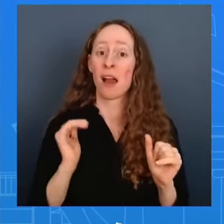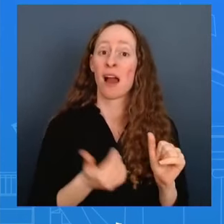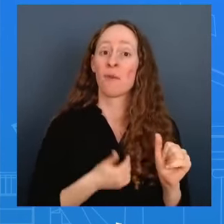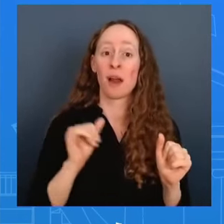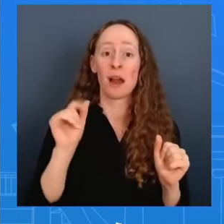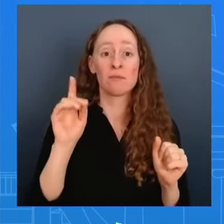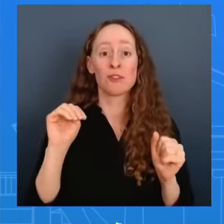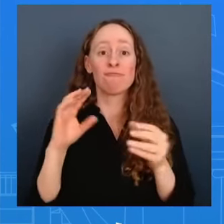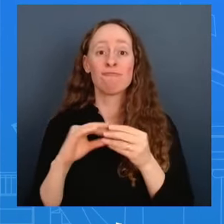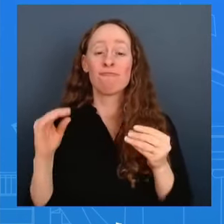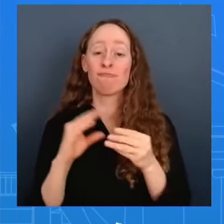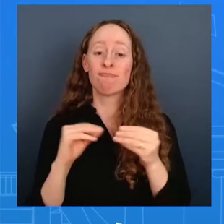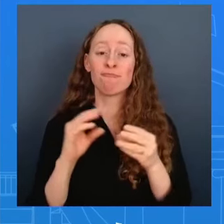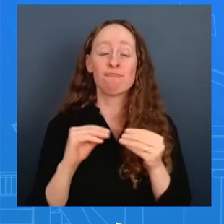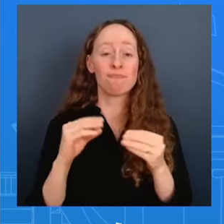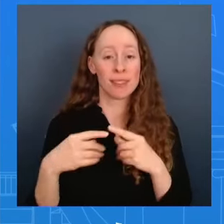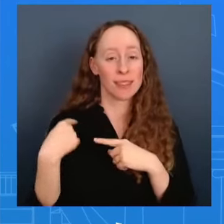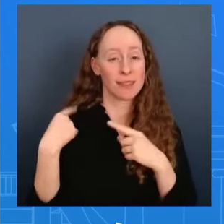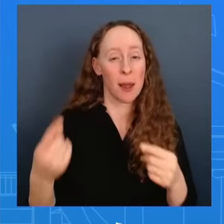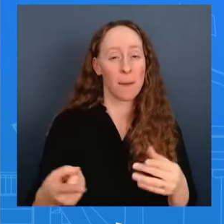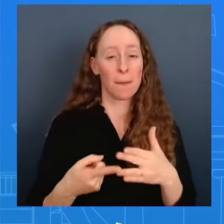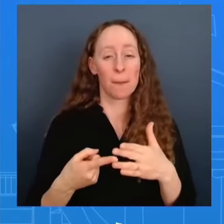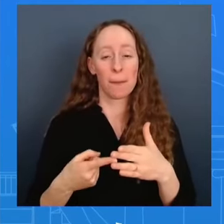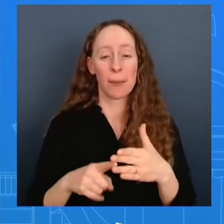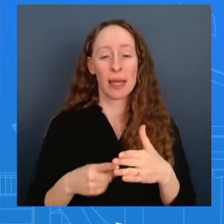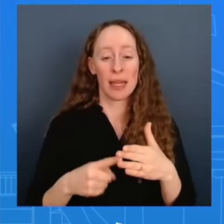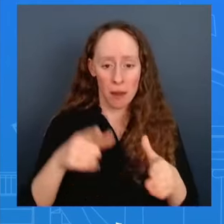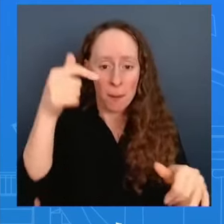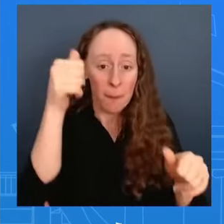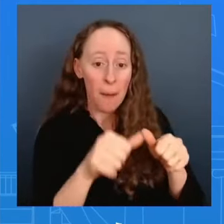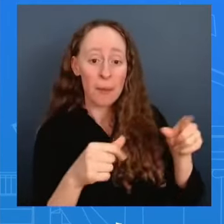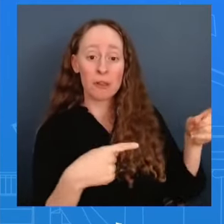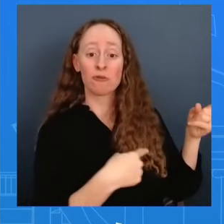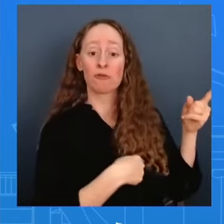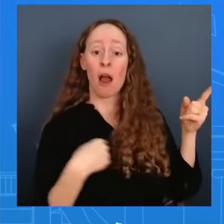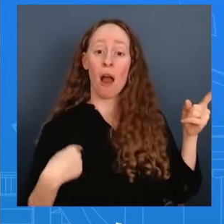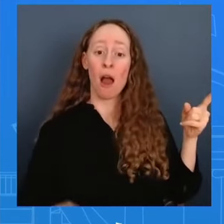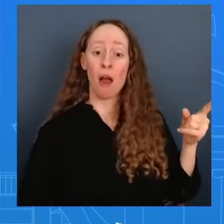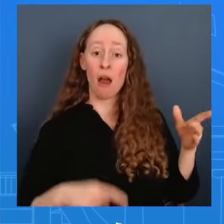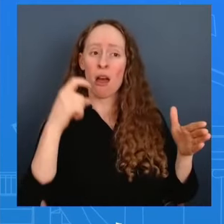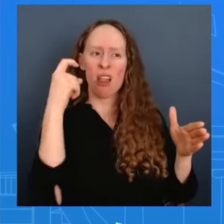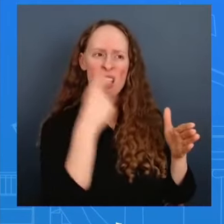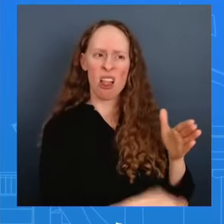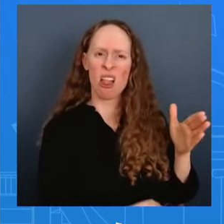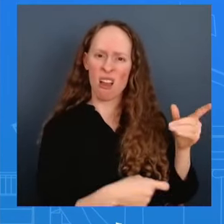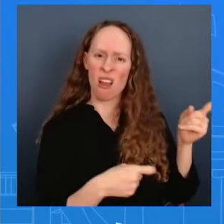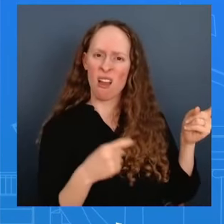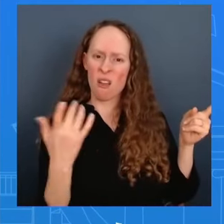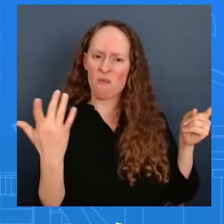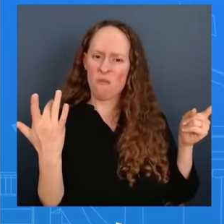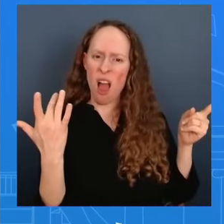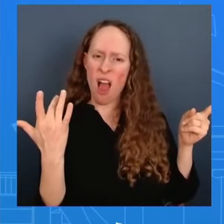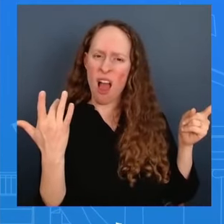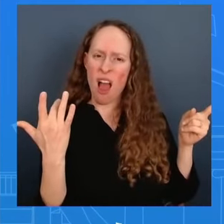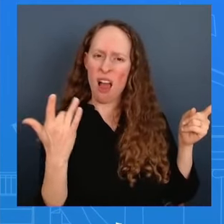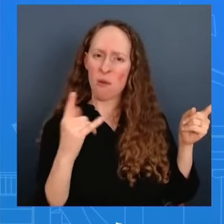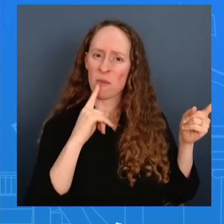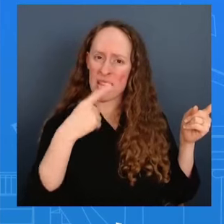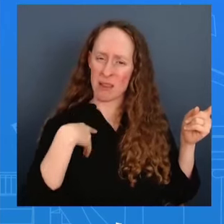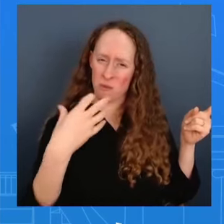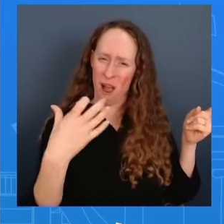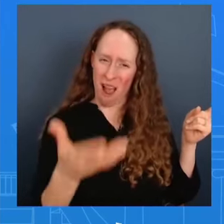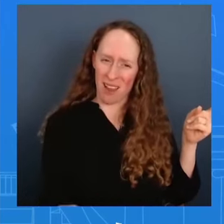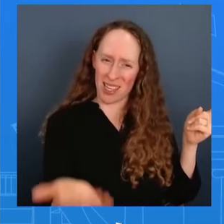uh these tariffs are all about is actually making sure that we are protecting american workers that we are protecting american businesses